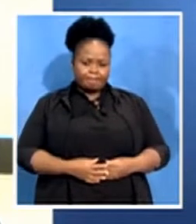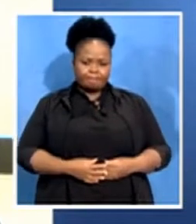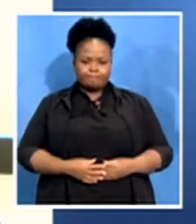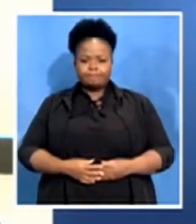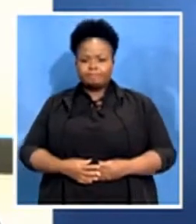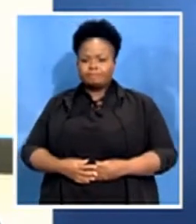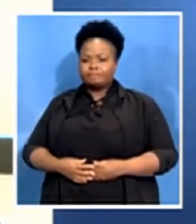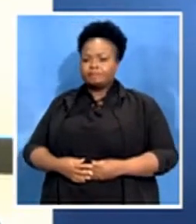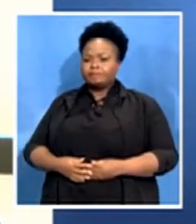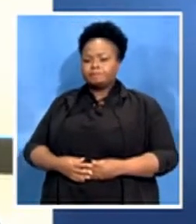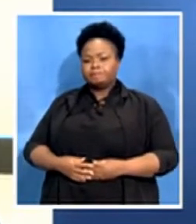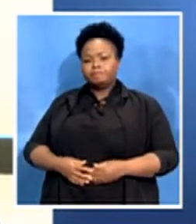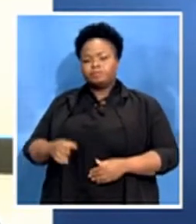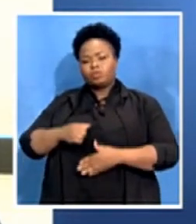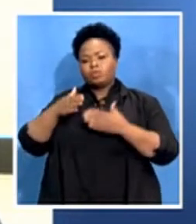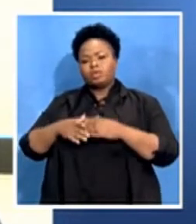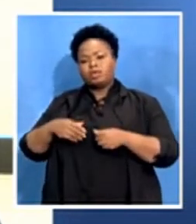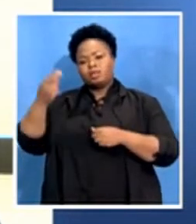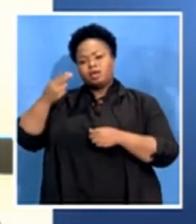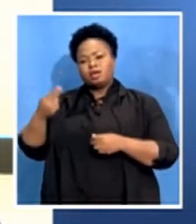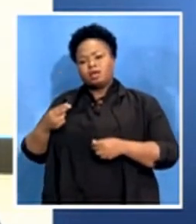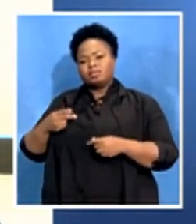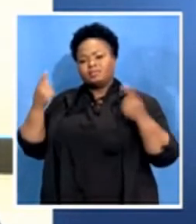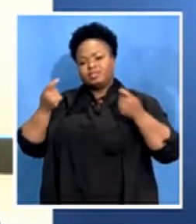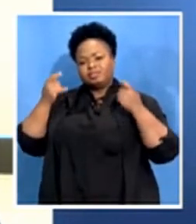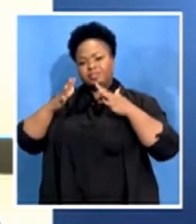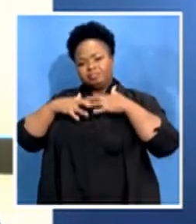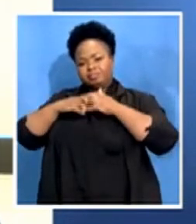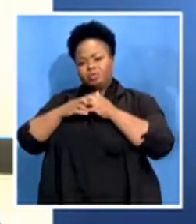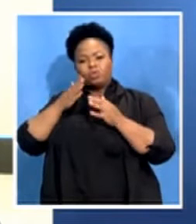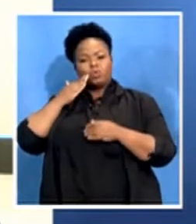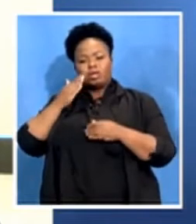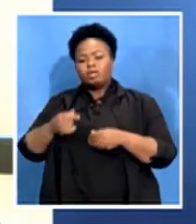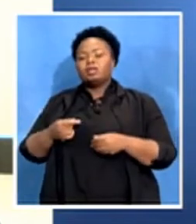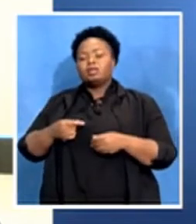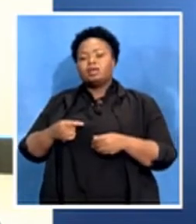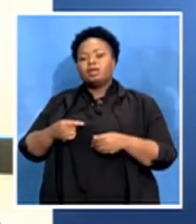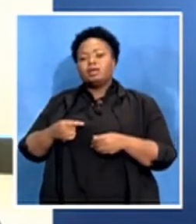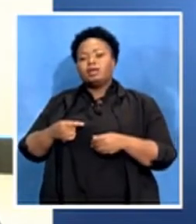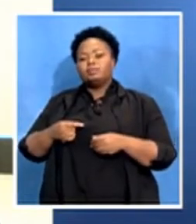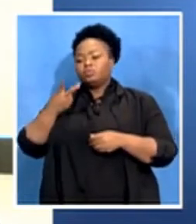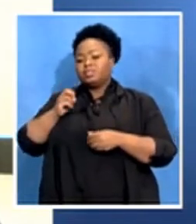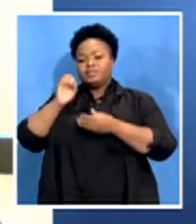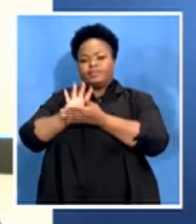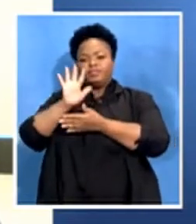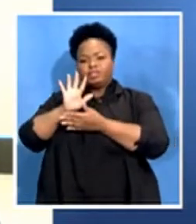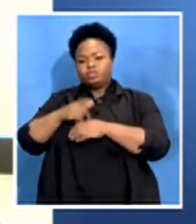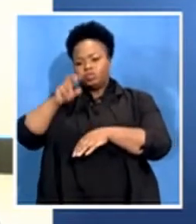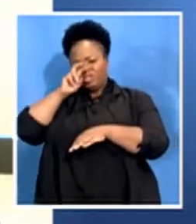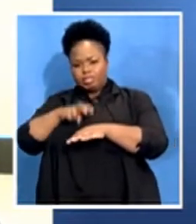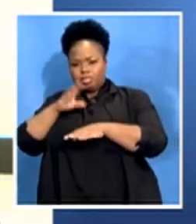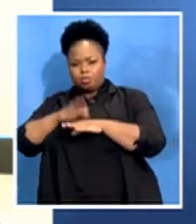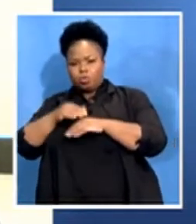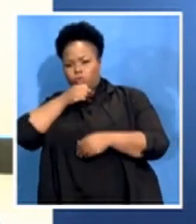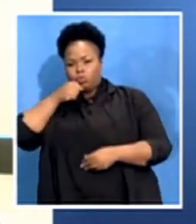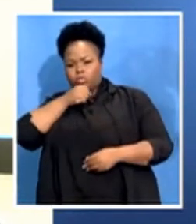initiated way back in 2015 when we saw a need in the market for artists with disabilities because they were not